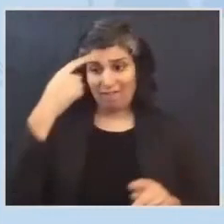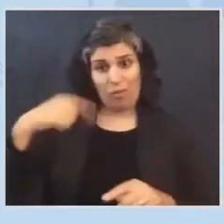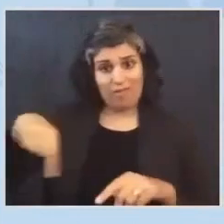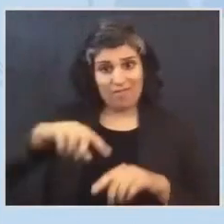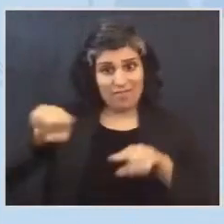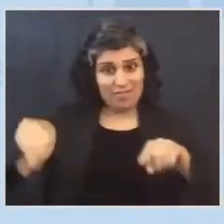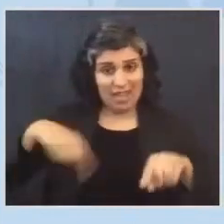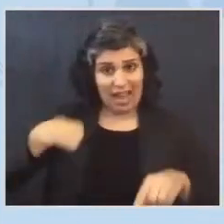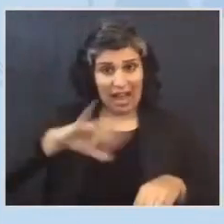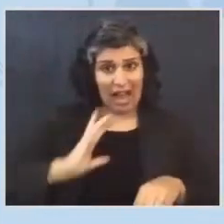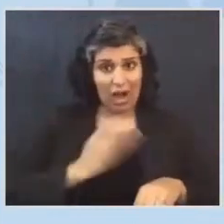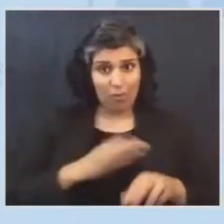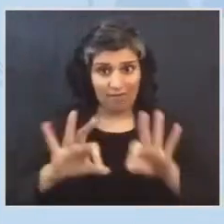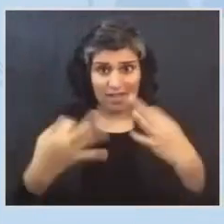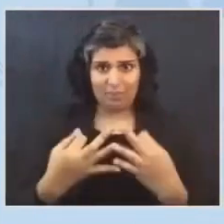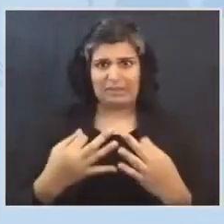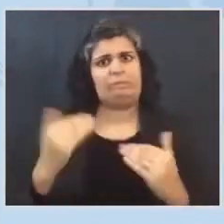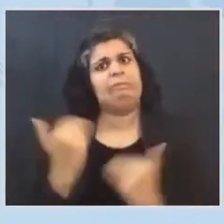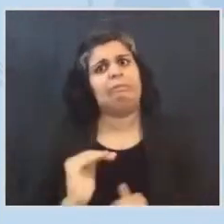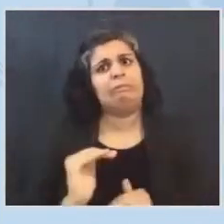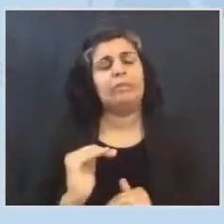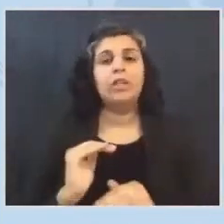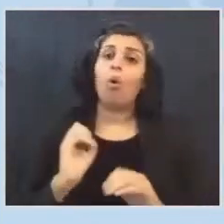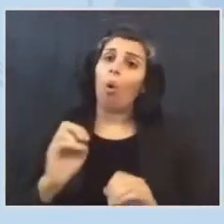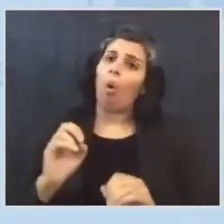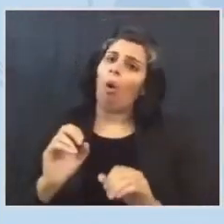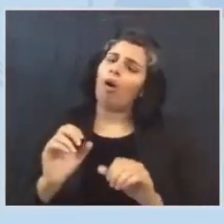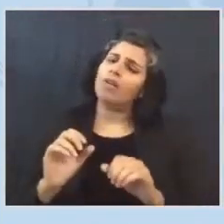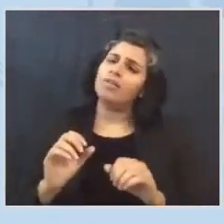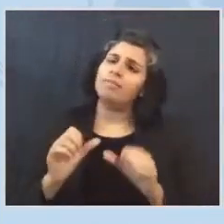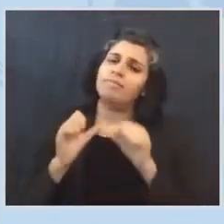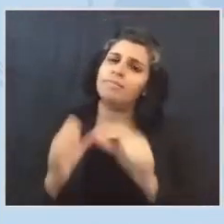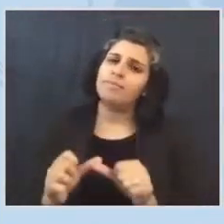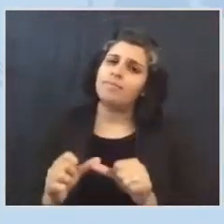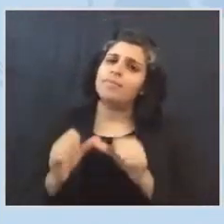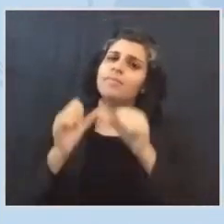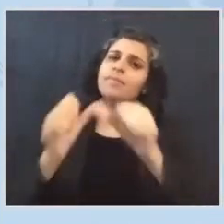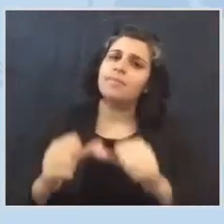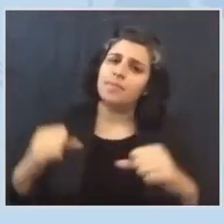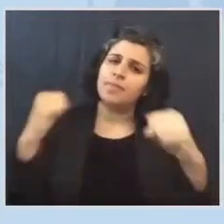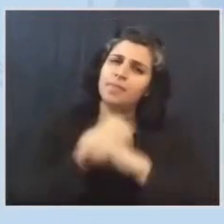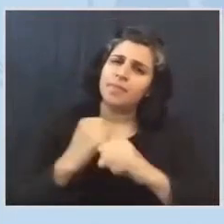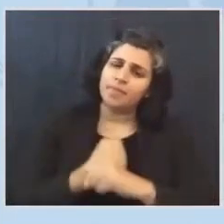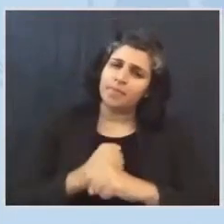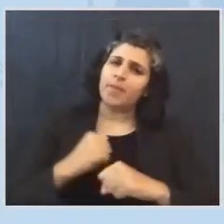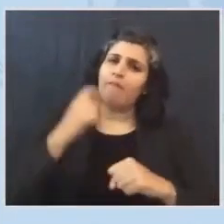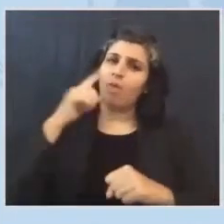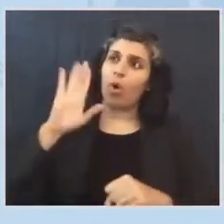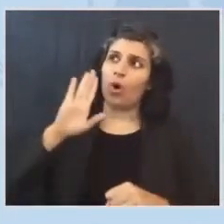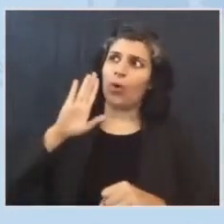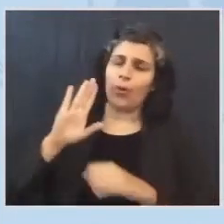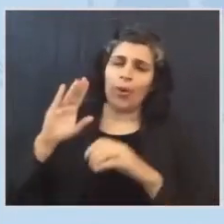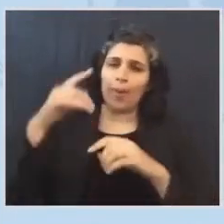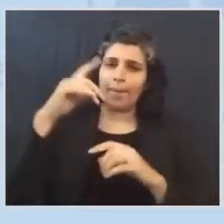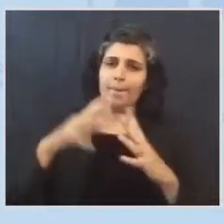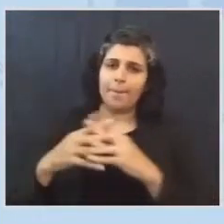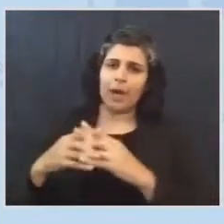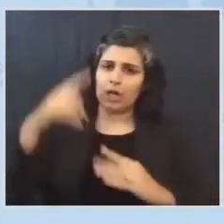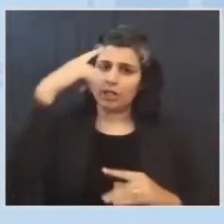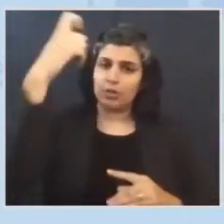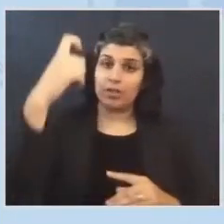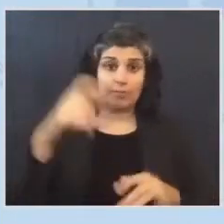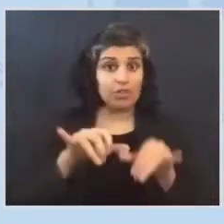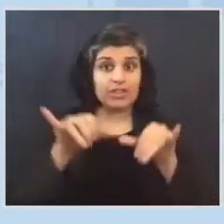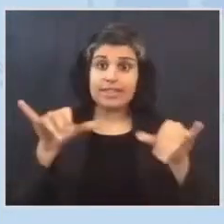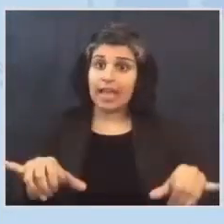Or keep fighting for her American dream. She stayed. And